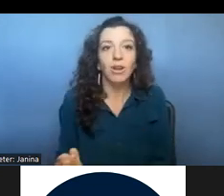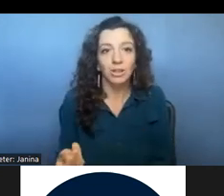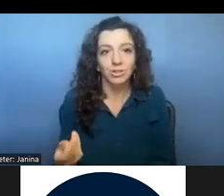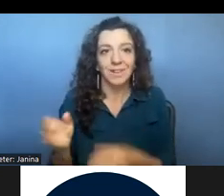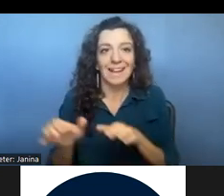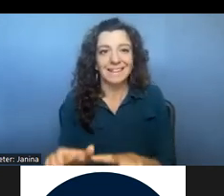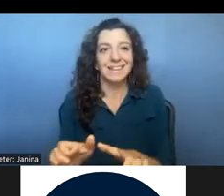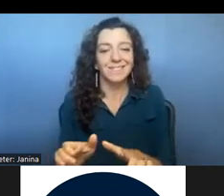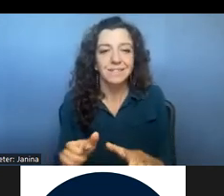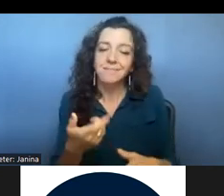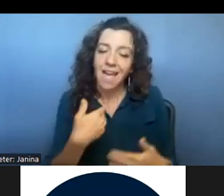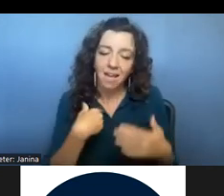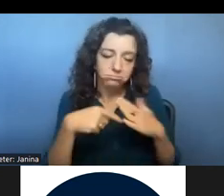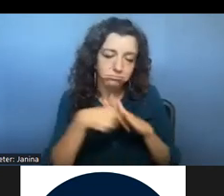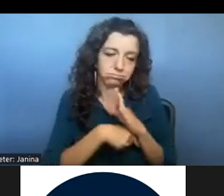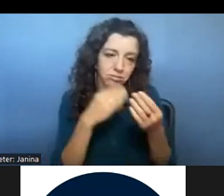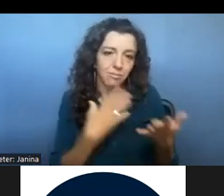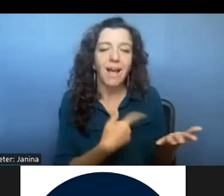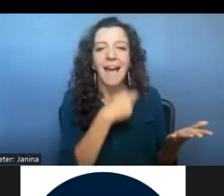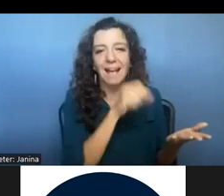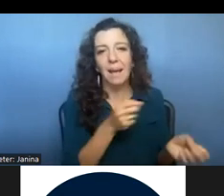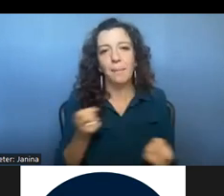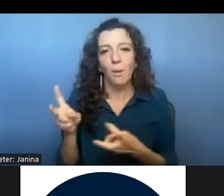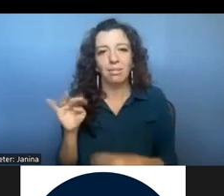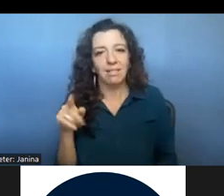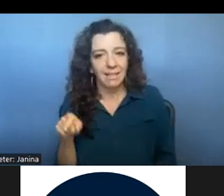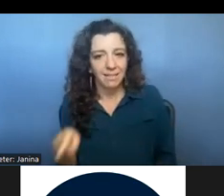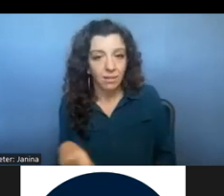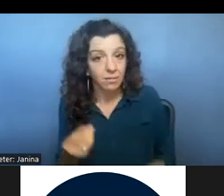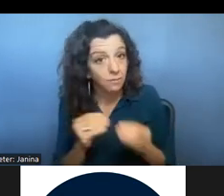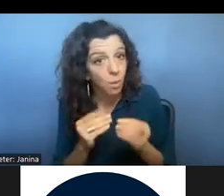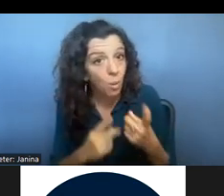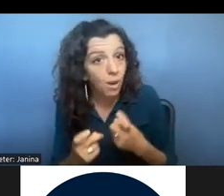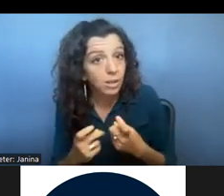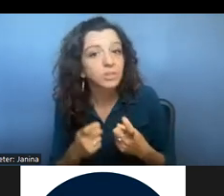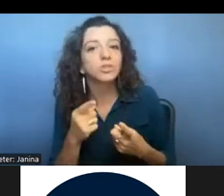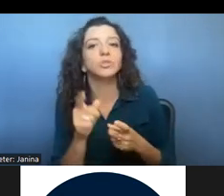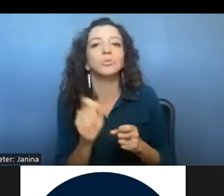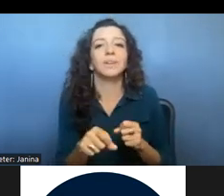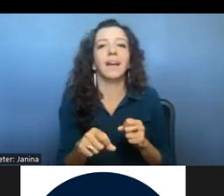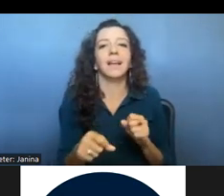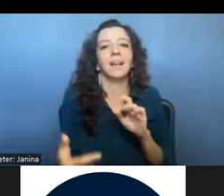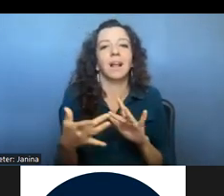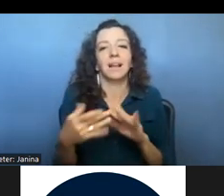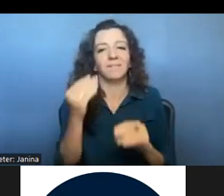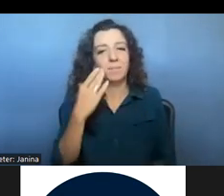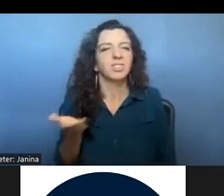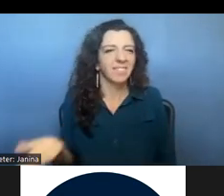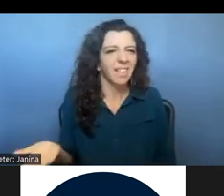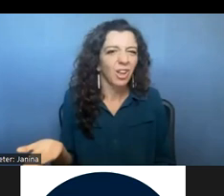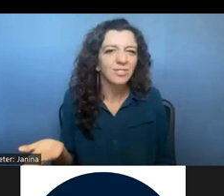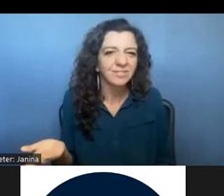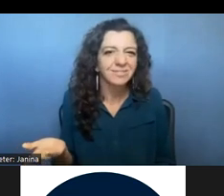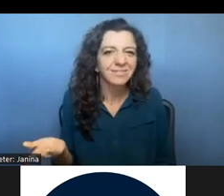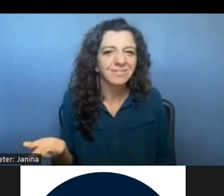certainly provide the link within the chat and then if for further questions um there's the contact inbox in there for the nutrition branch